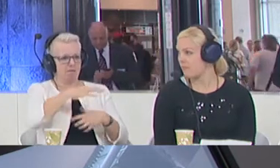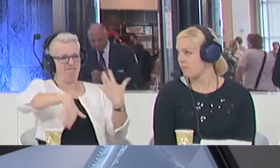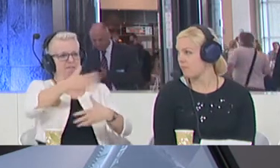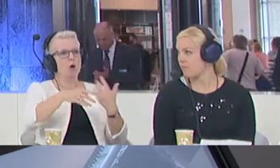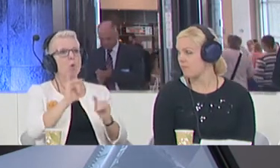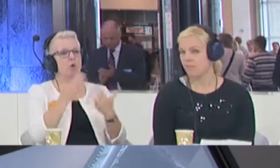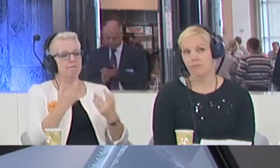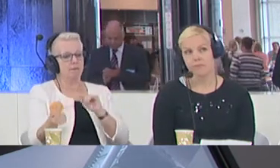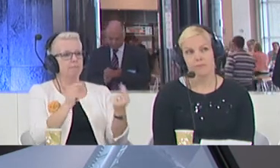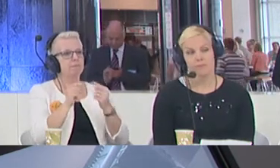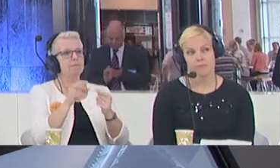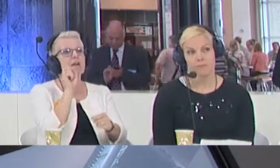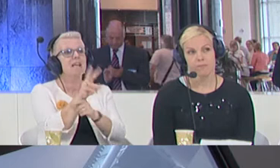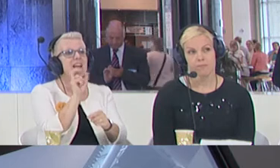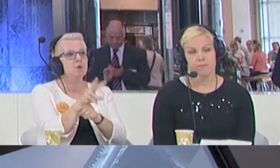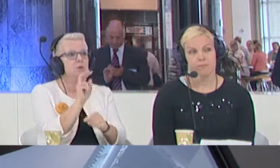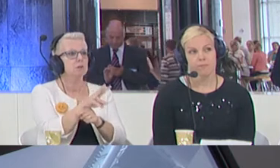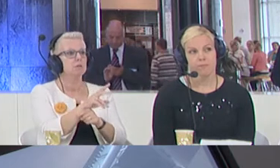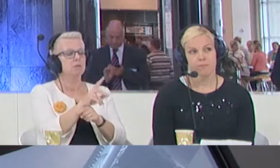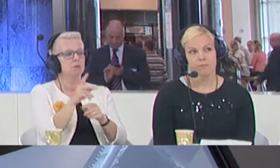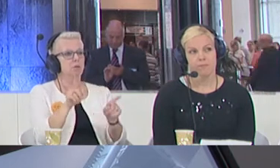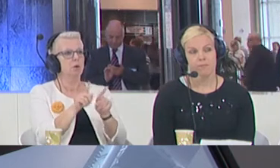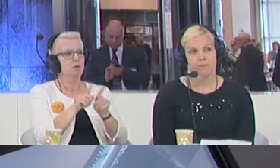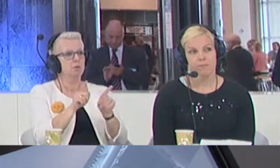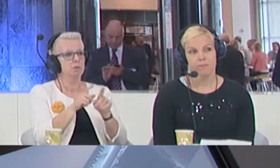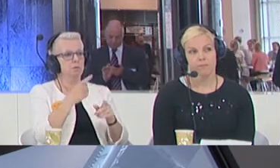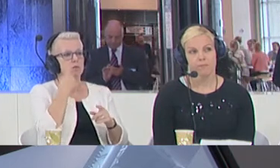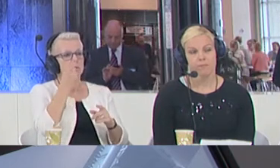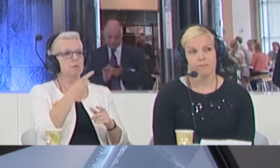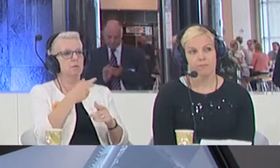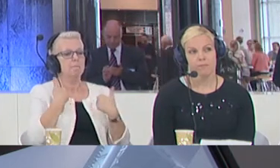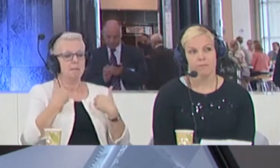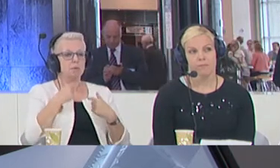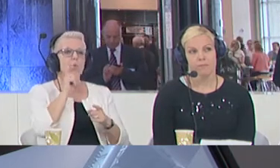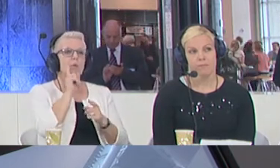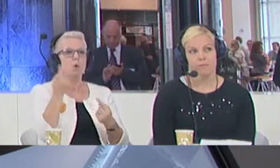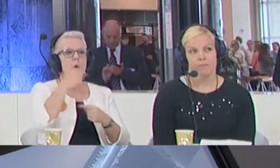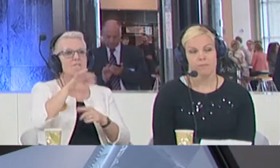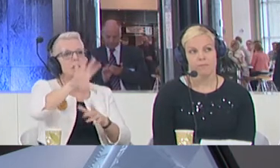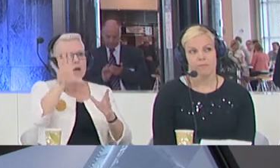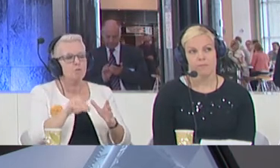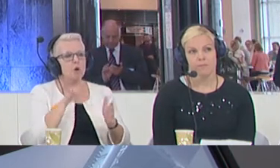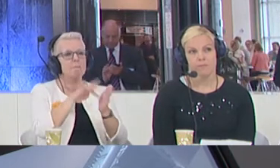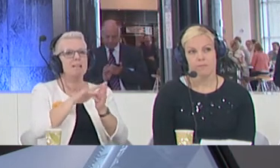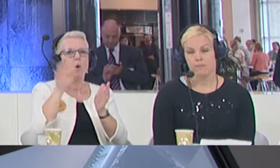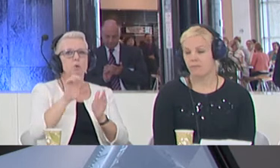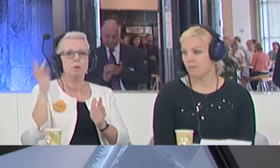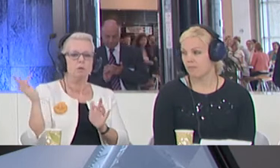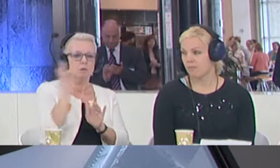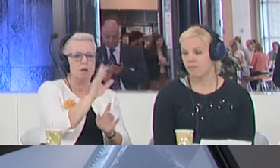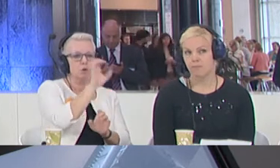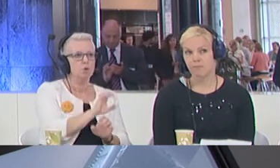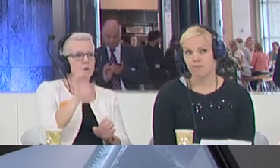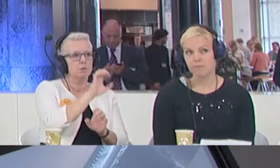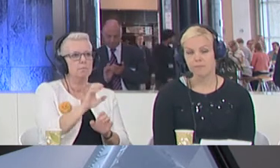discussing today, the refugees, the war victims, or the violence victims, people that are coming from Africa or Middle East to Europe, the